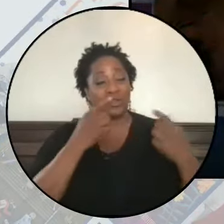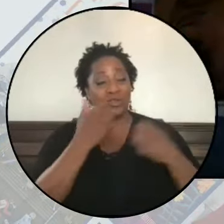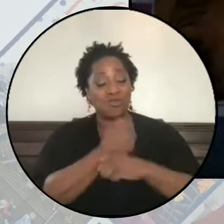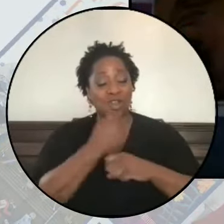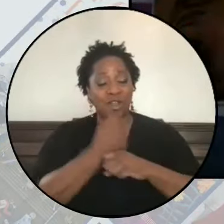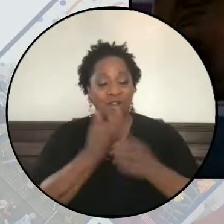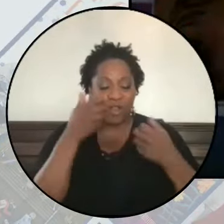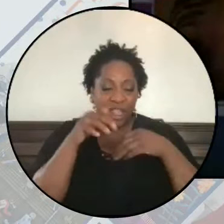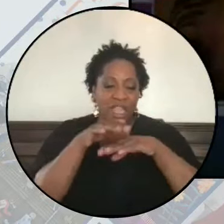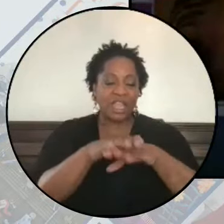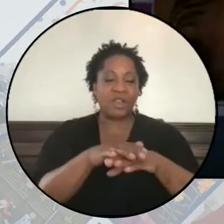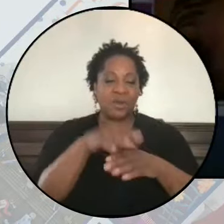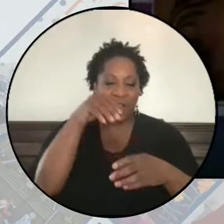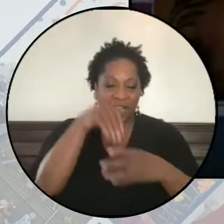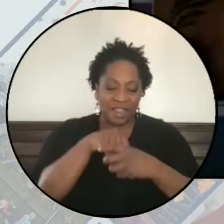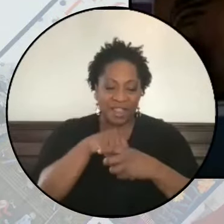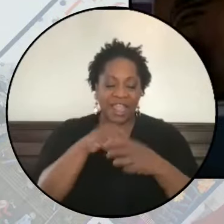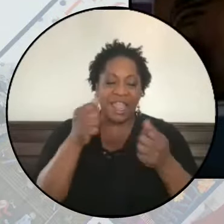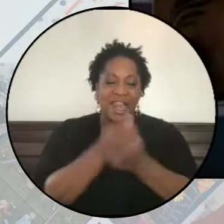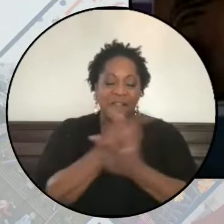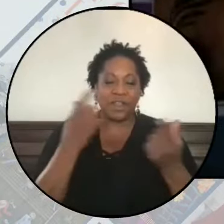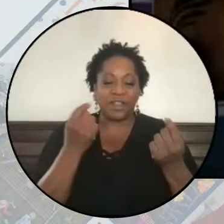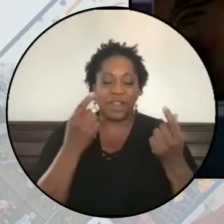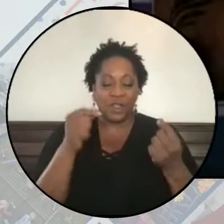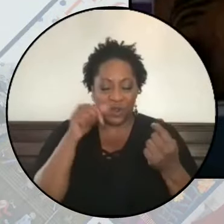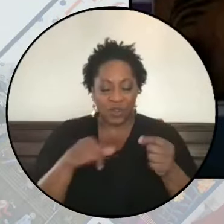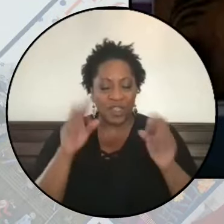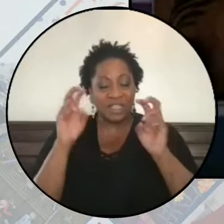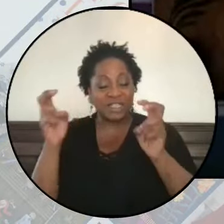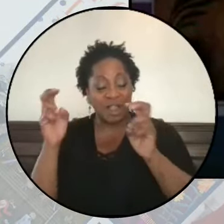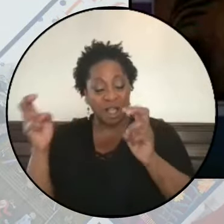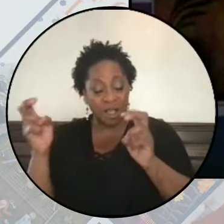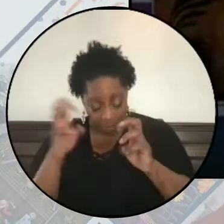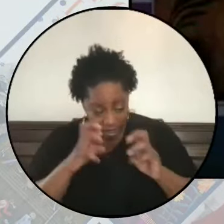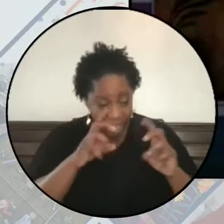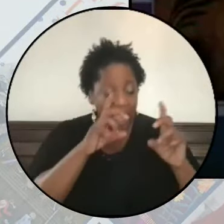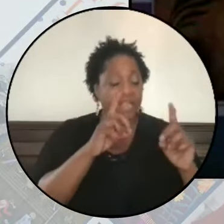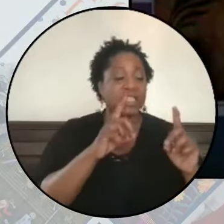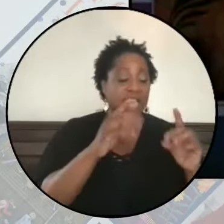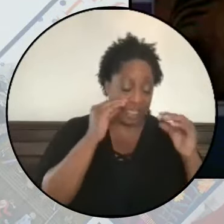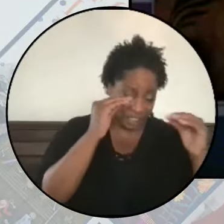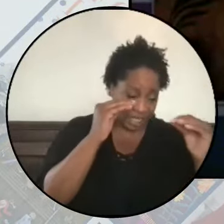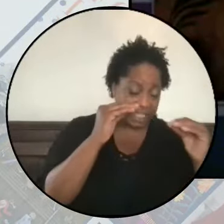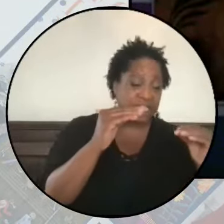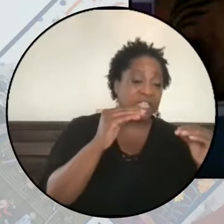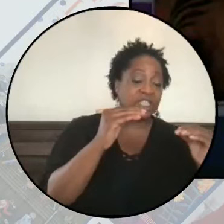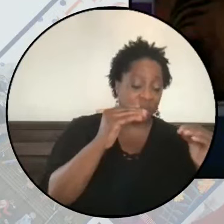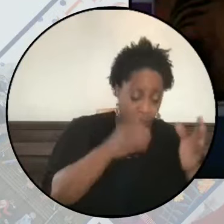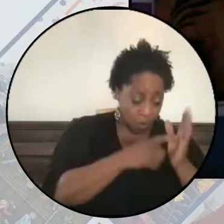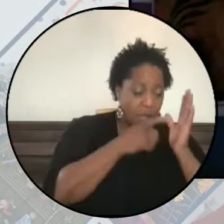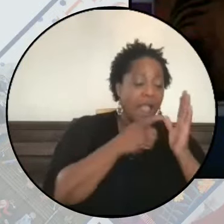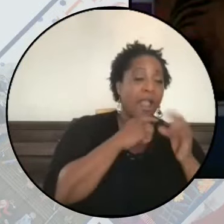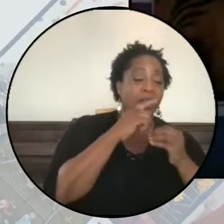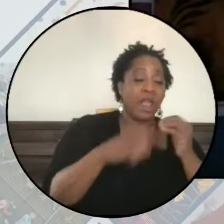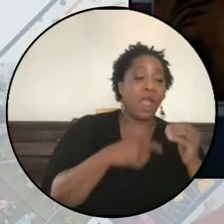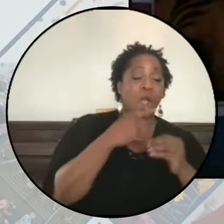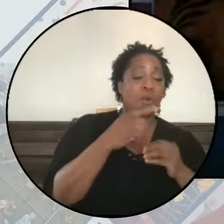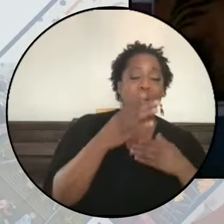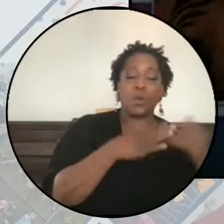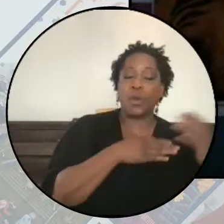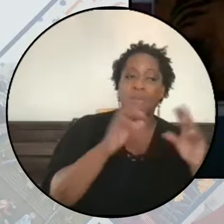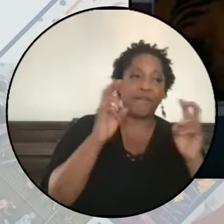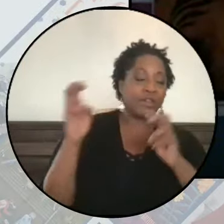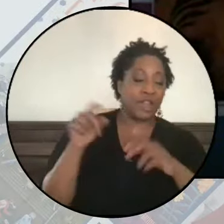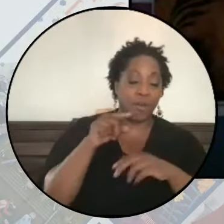Integrating this in everything that you're doing, not only education and teachings that we need around whatever